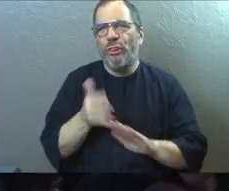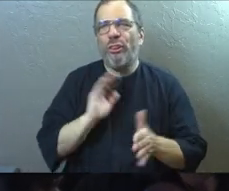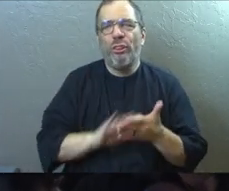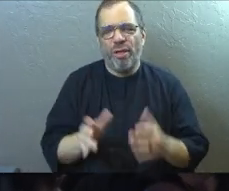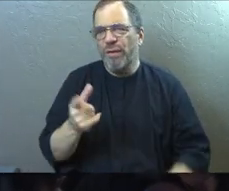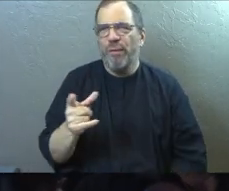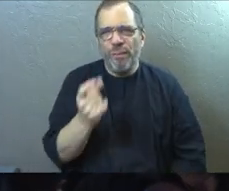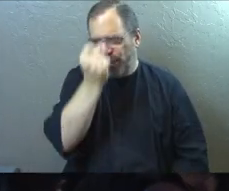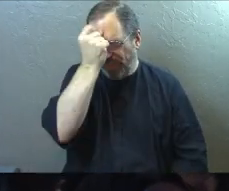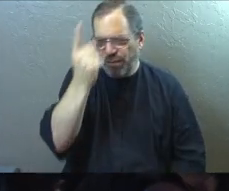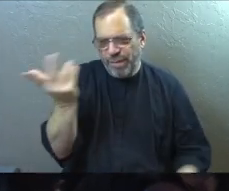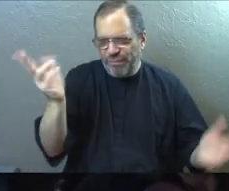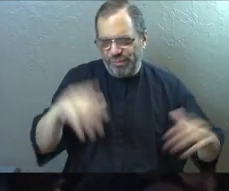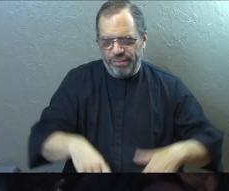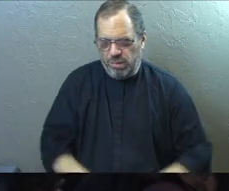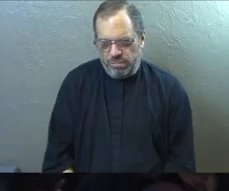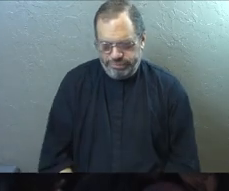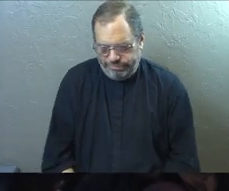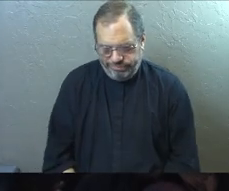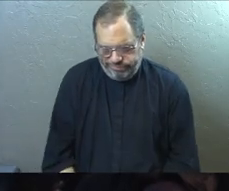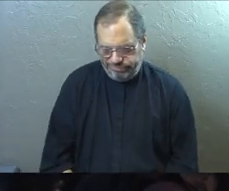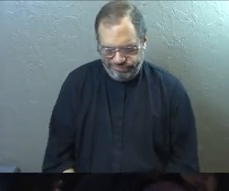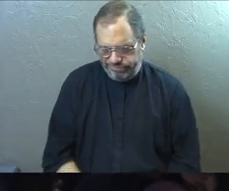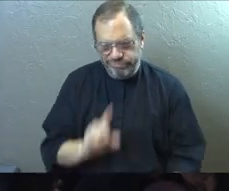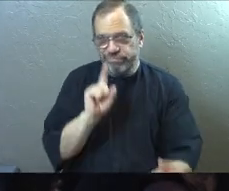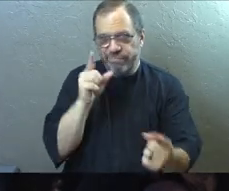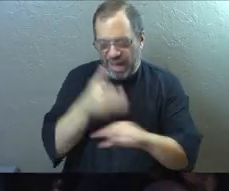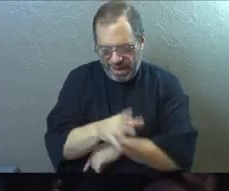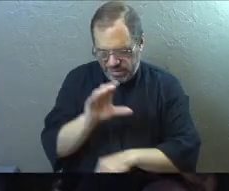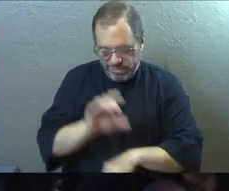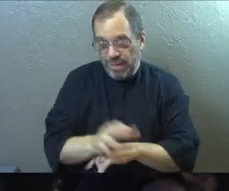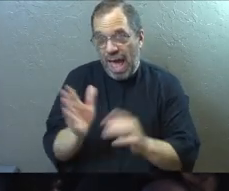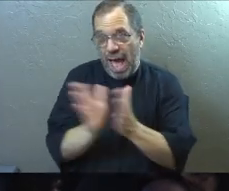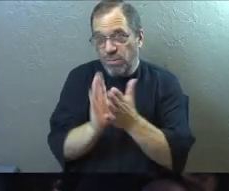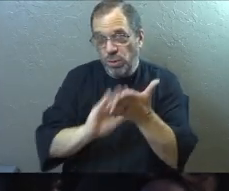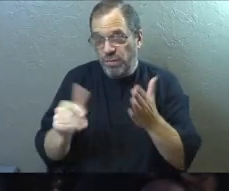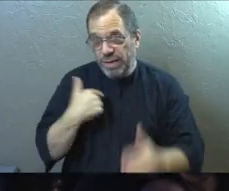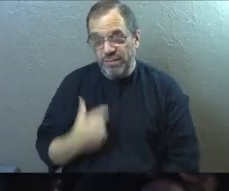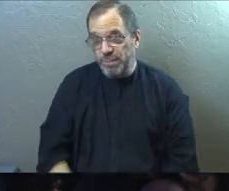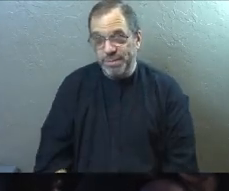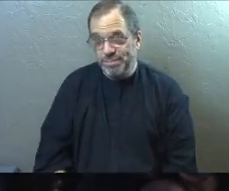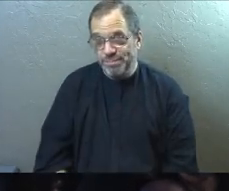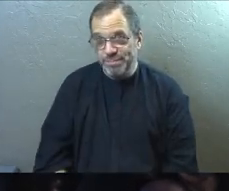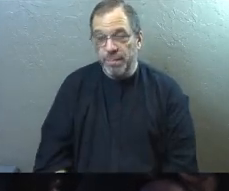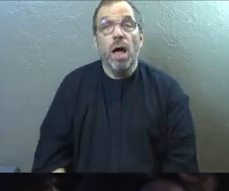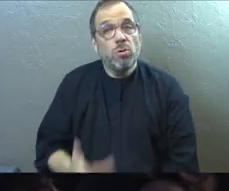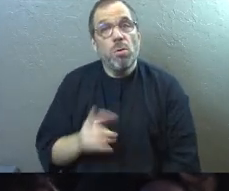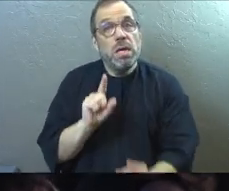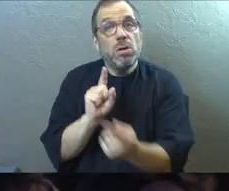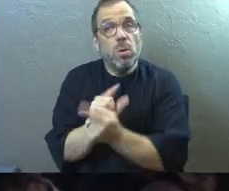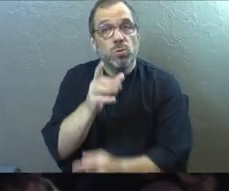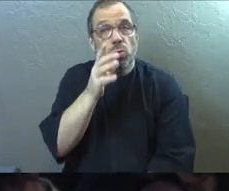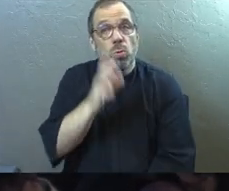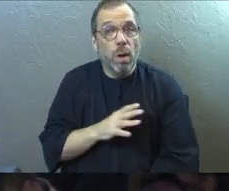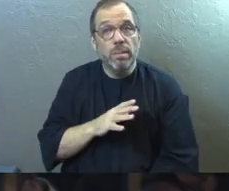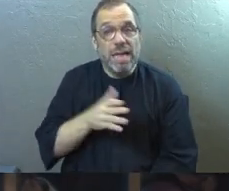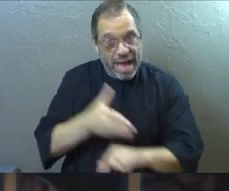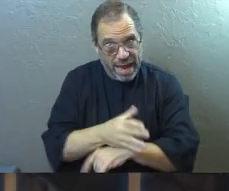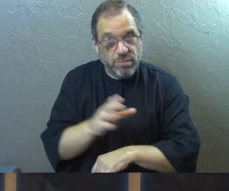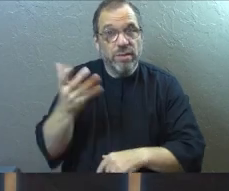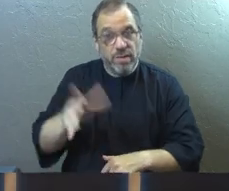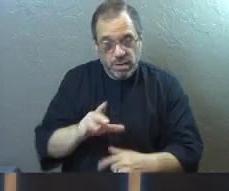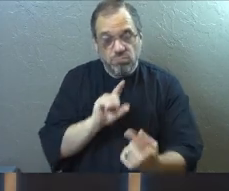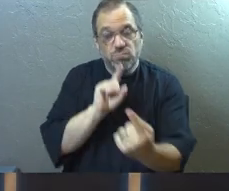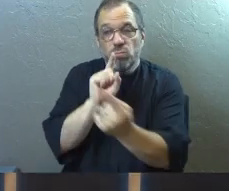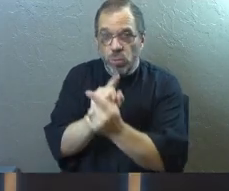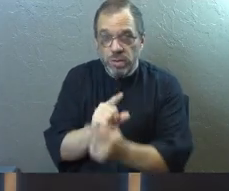You must get it. So I'm just going to come up to you afterward and ask for forgiveness. And he does. He waits till the end of